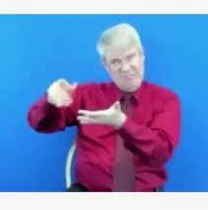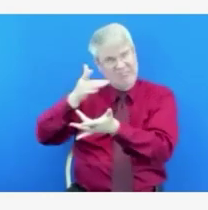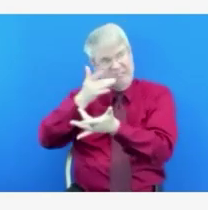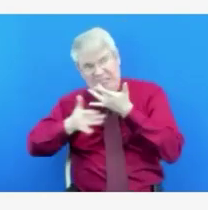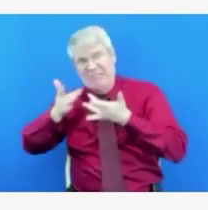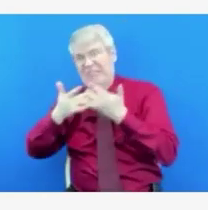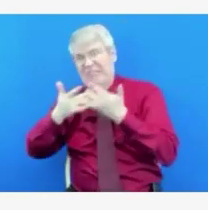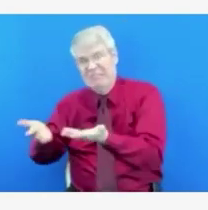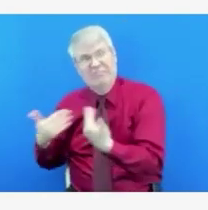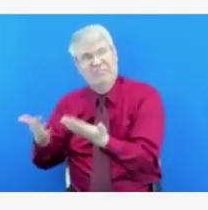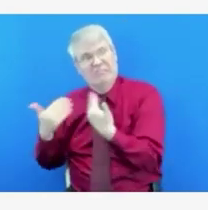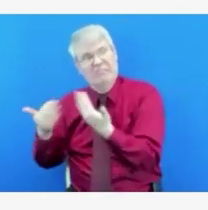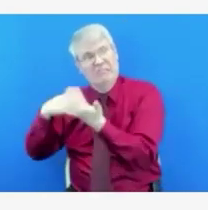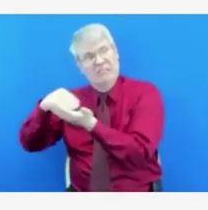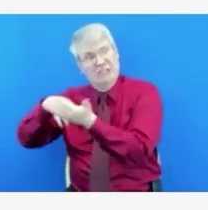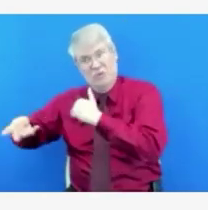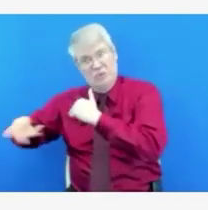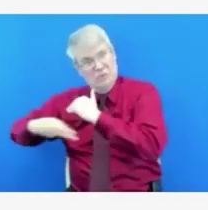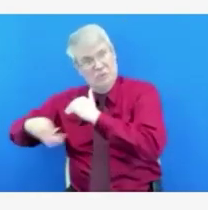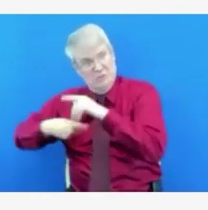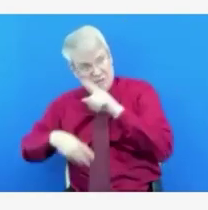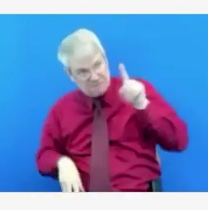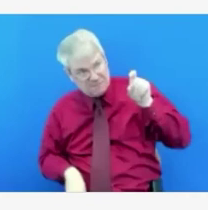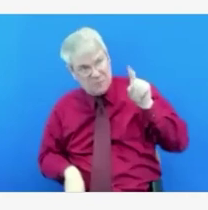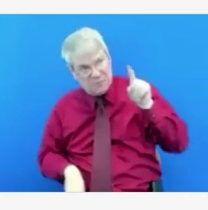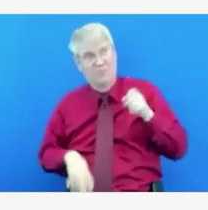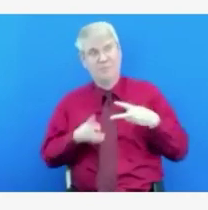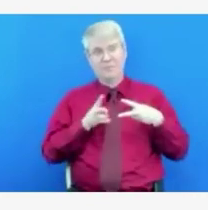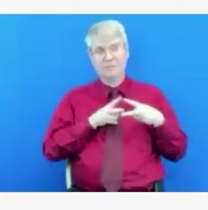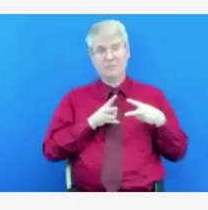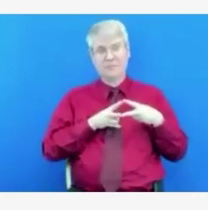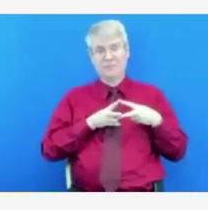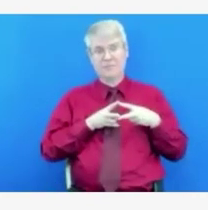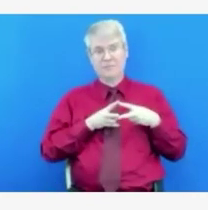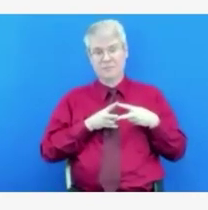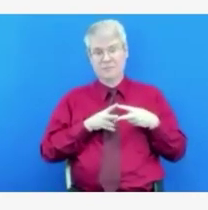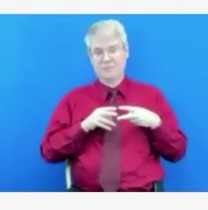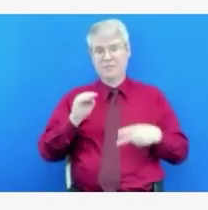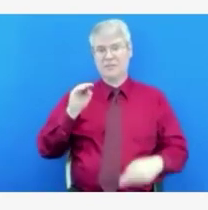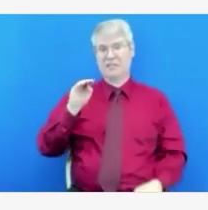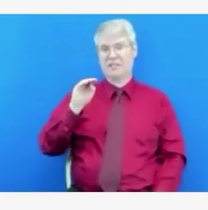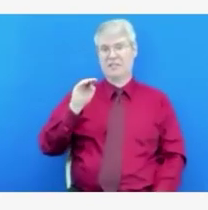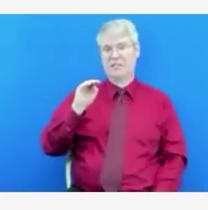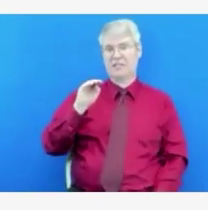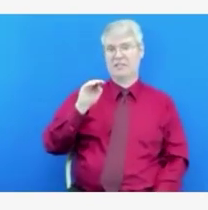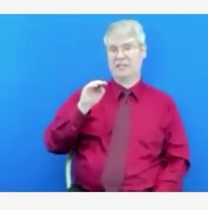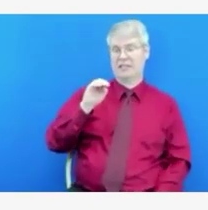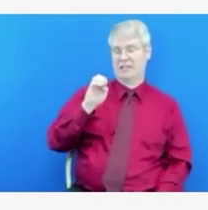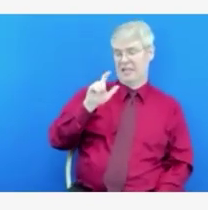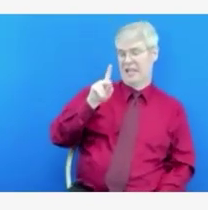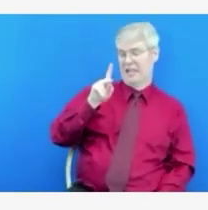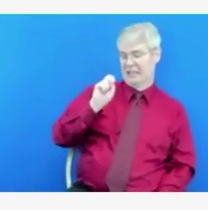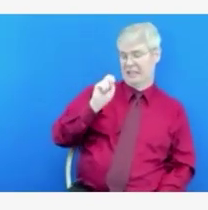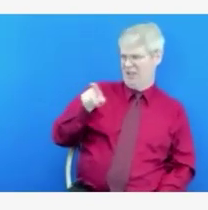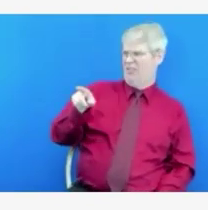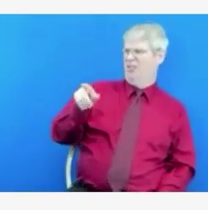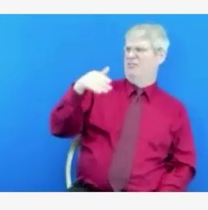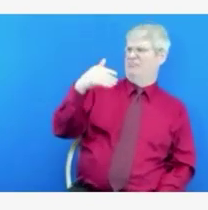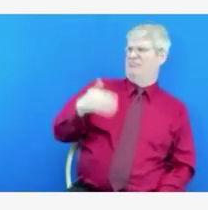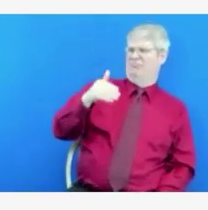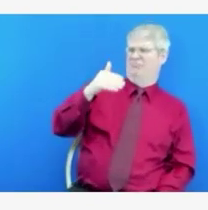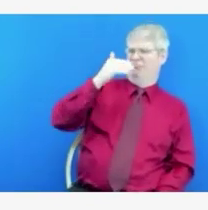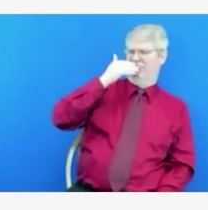Yeah, these are great questions, Melissa. We do not, as Health and Lawfare, are not tracking